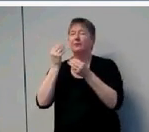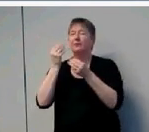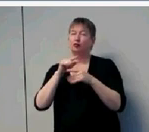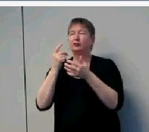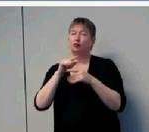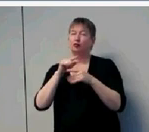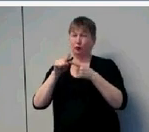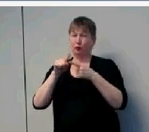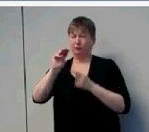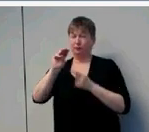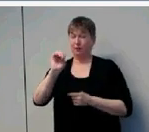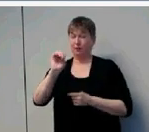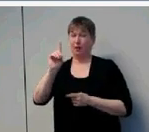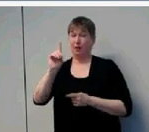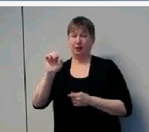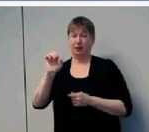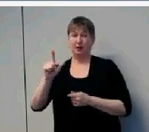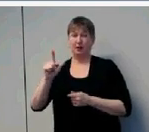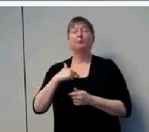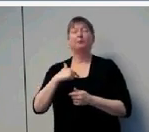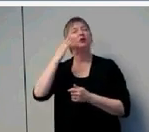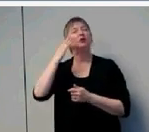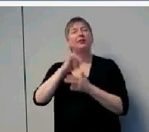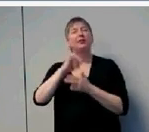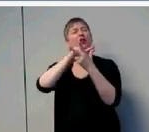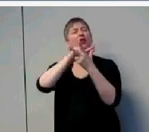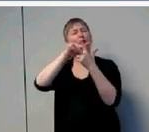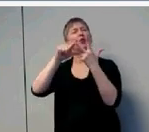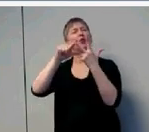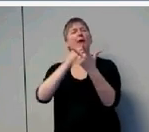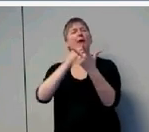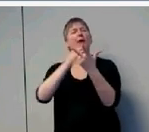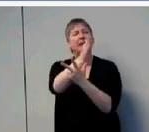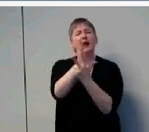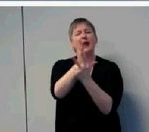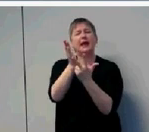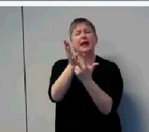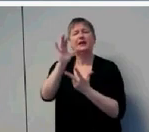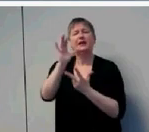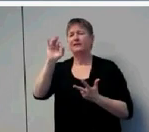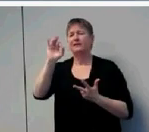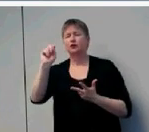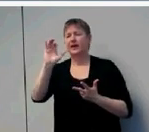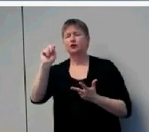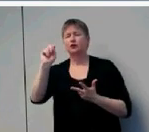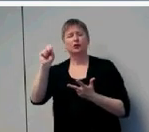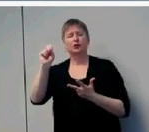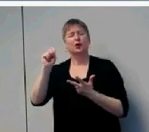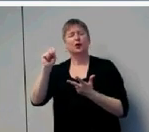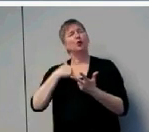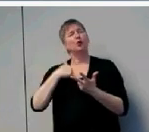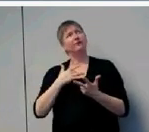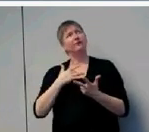there's likely many more. But we went about testing this model of three factors that we believed would